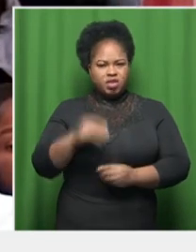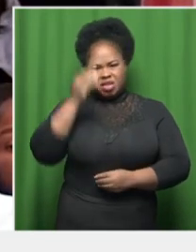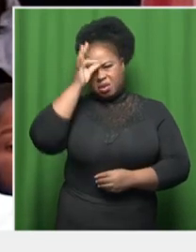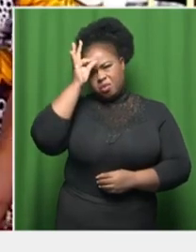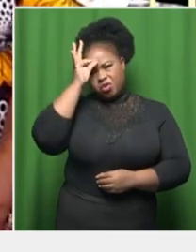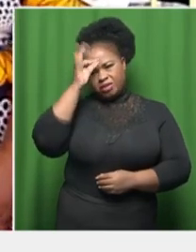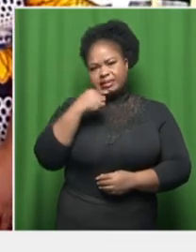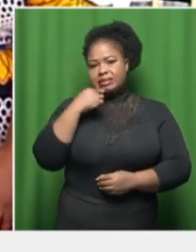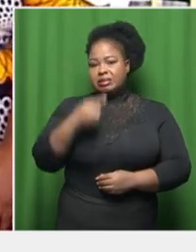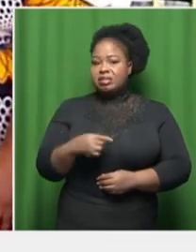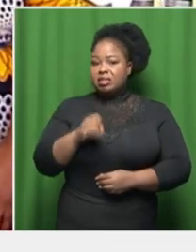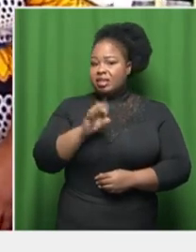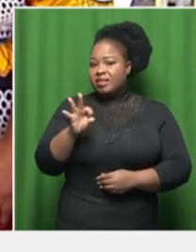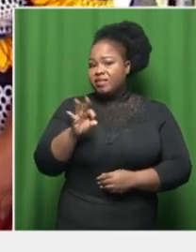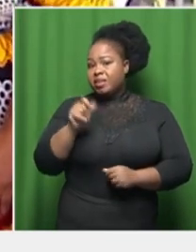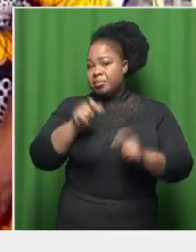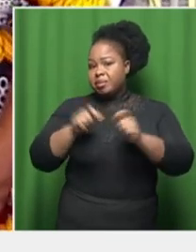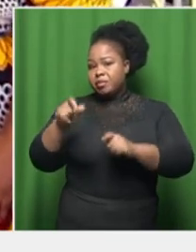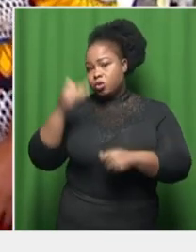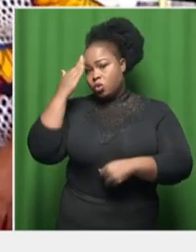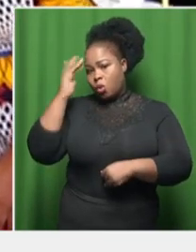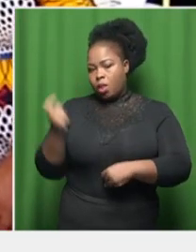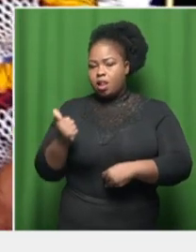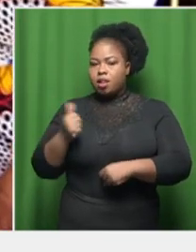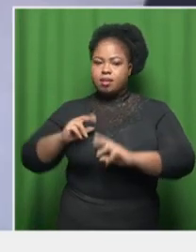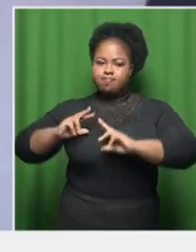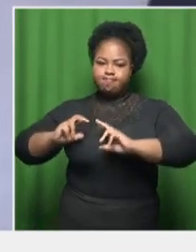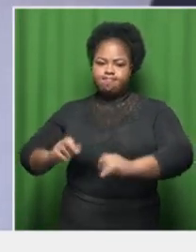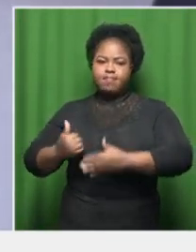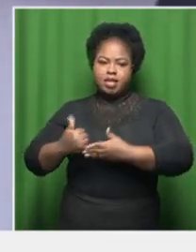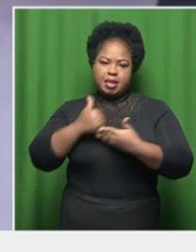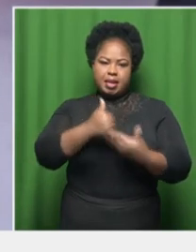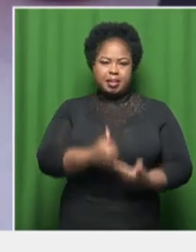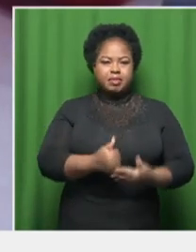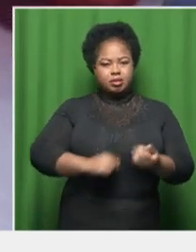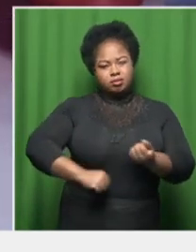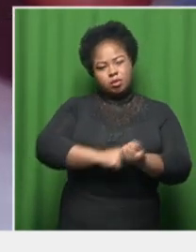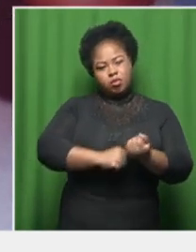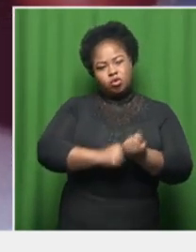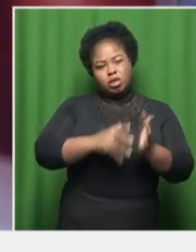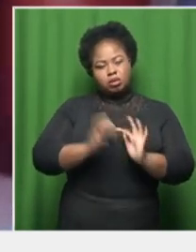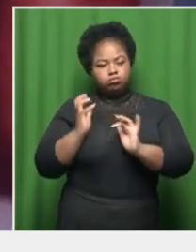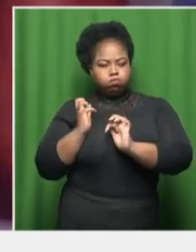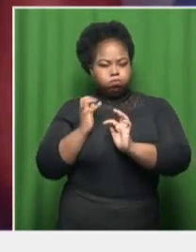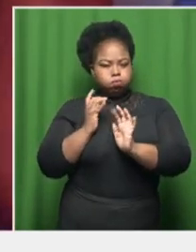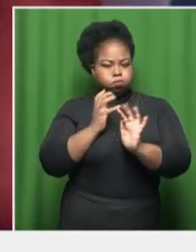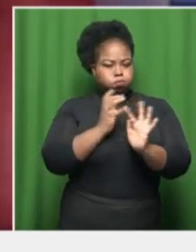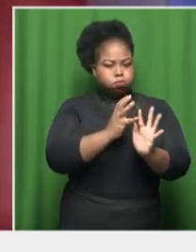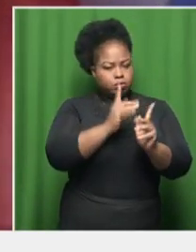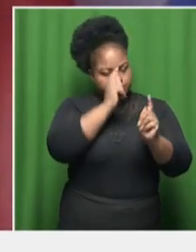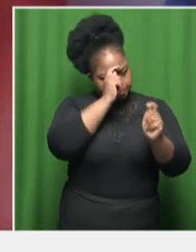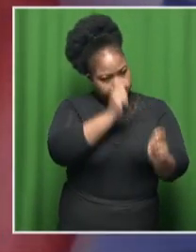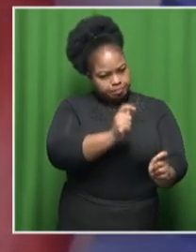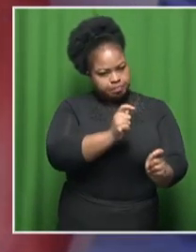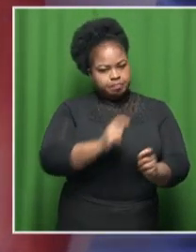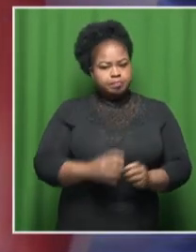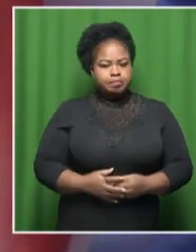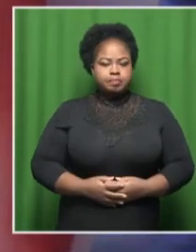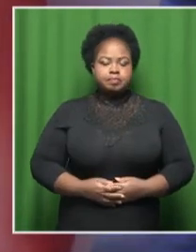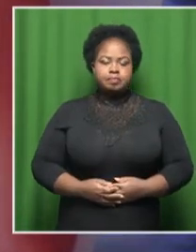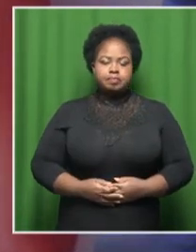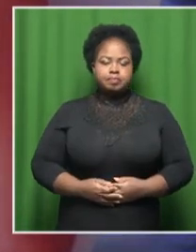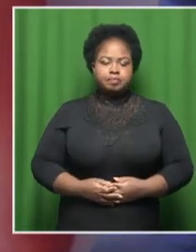are appealing to residents to assist in their criminal investigation. His fans and family came in numbers to pay their last respects.